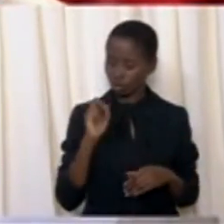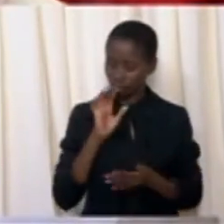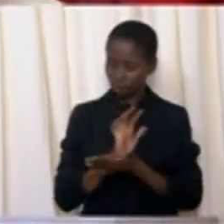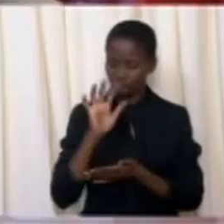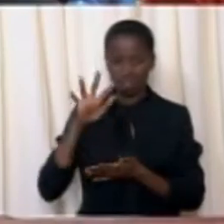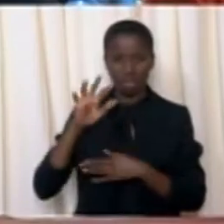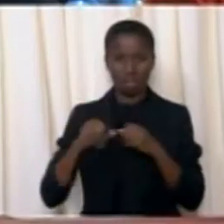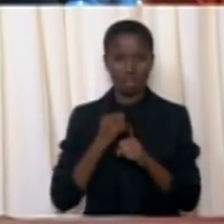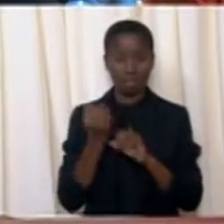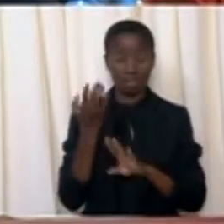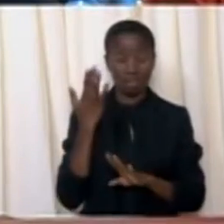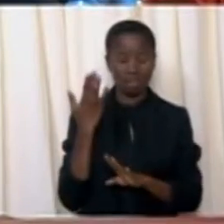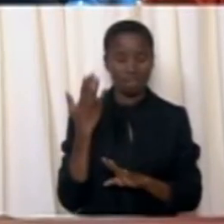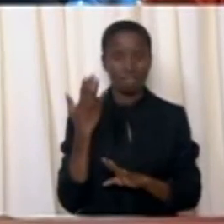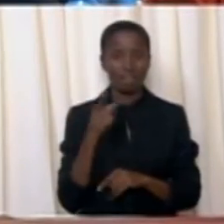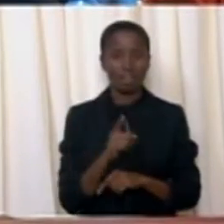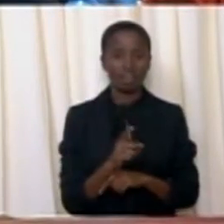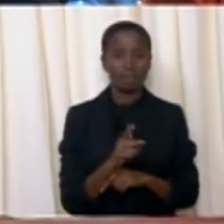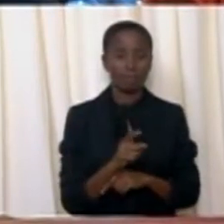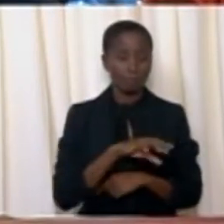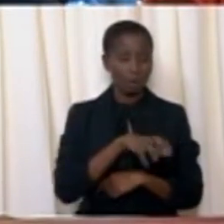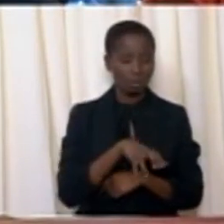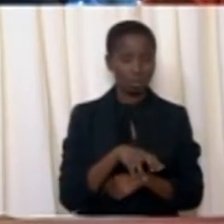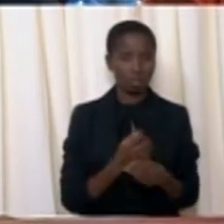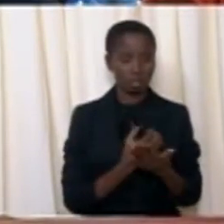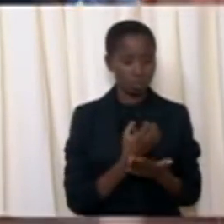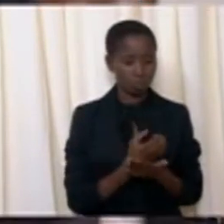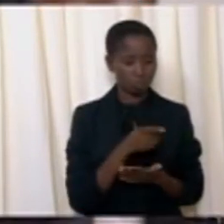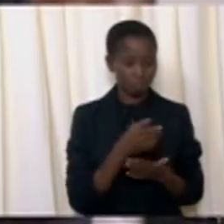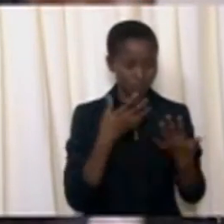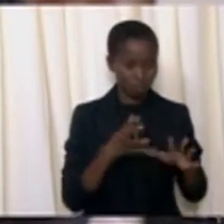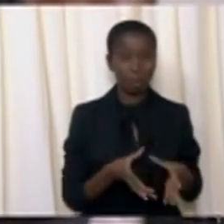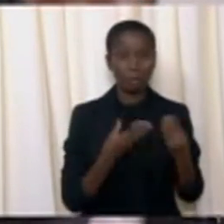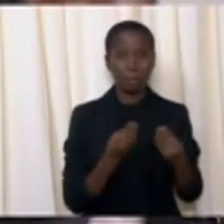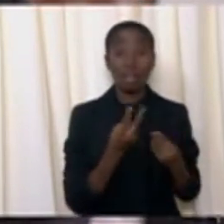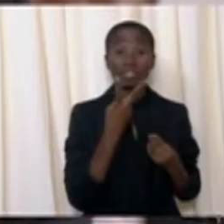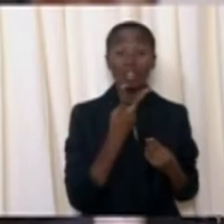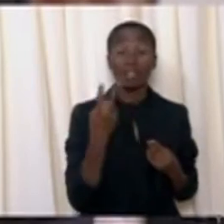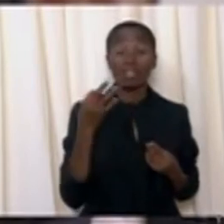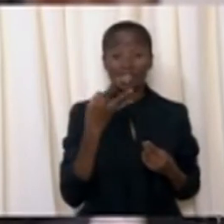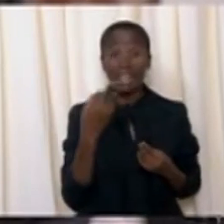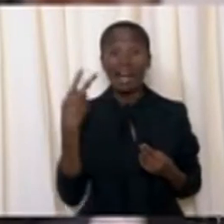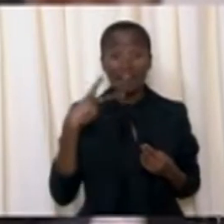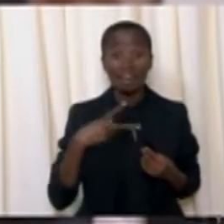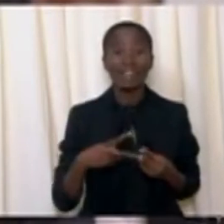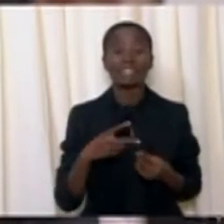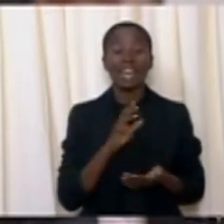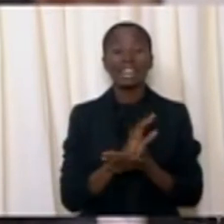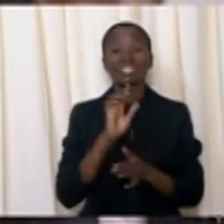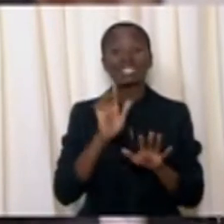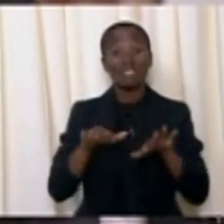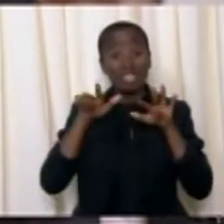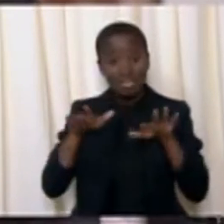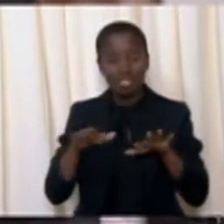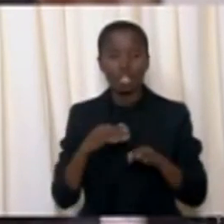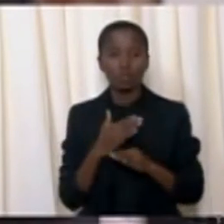our provincial economy has created 317,000 jobs and